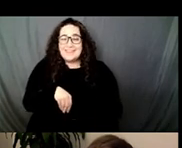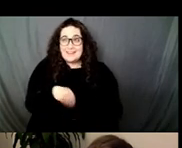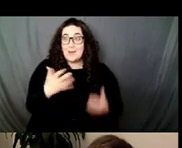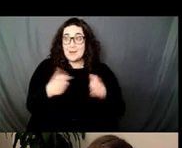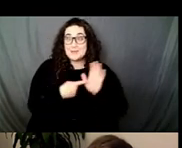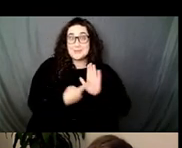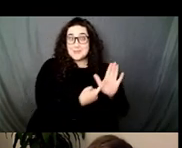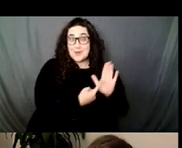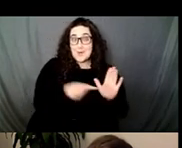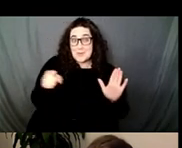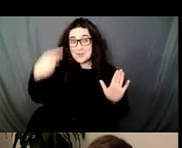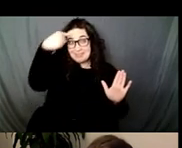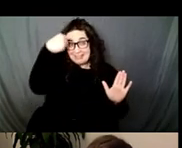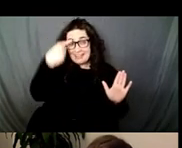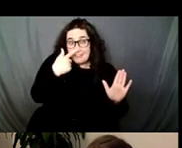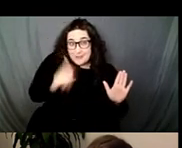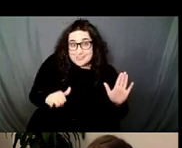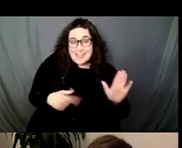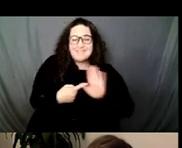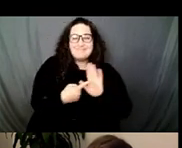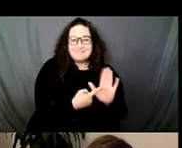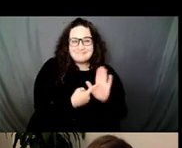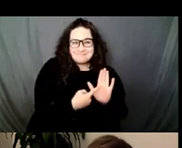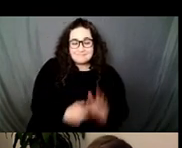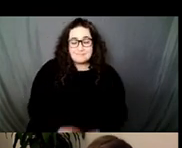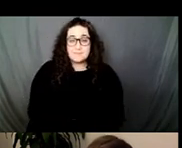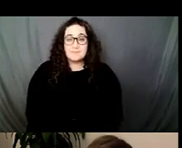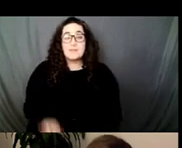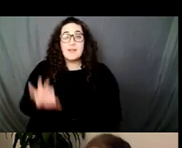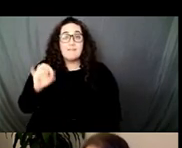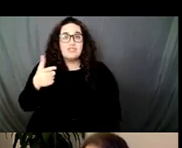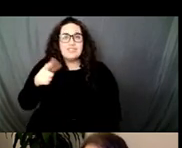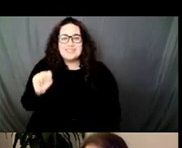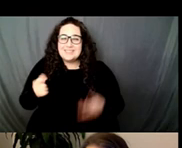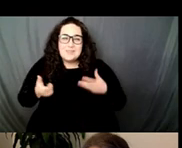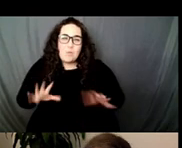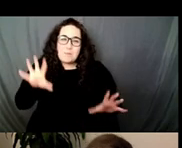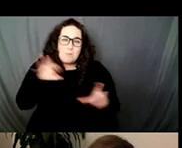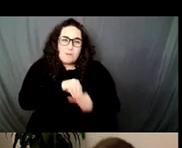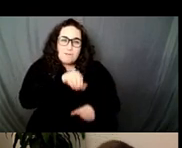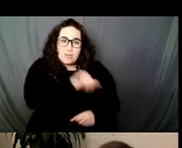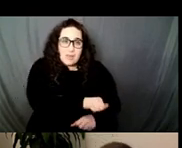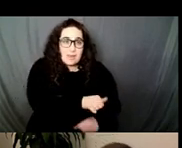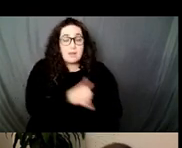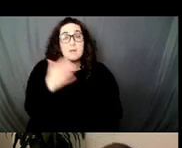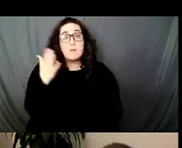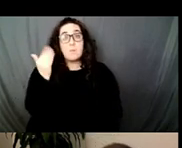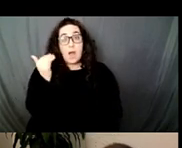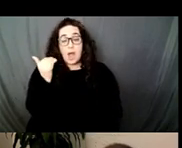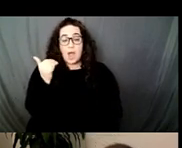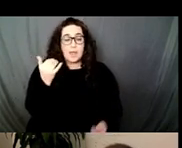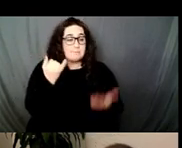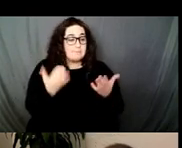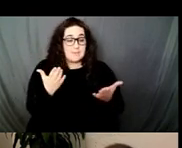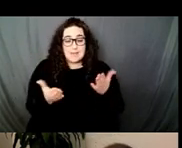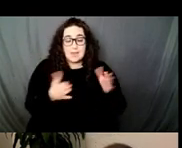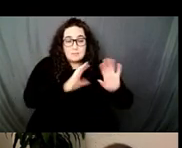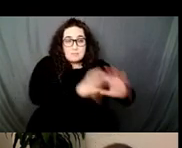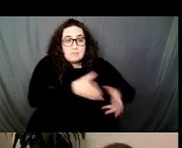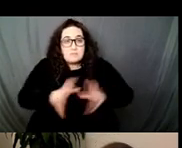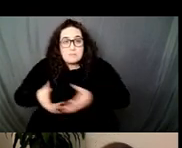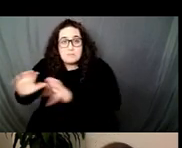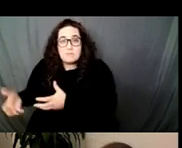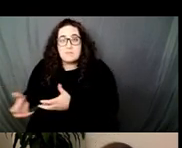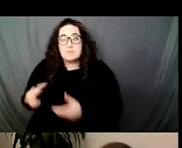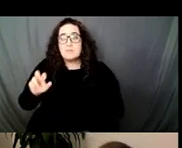FGT wanted to avoid this trap. Artists of color may be curated together based on abstractions such as nation of origin or racial and ethnic